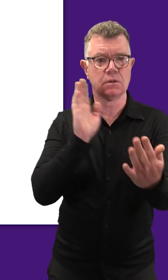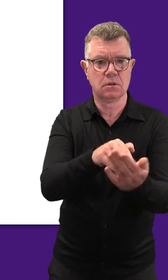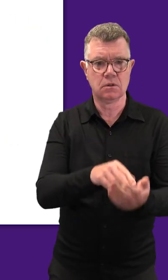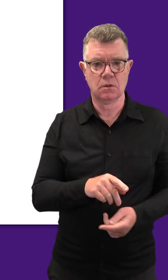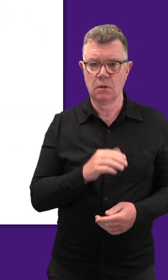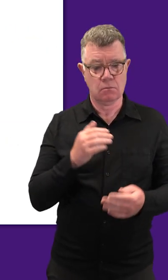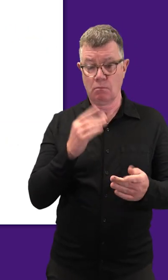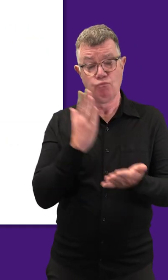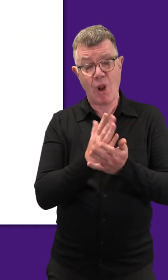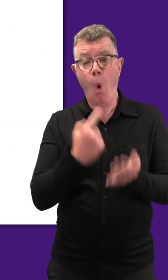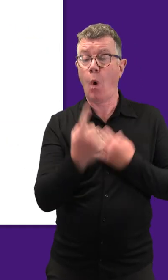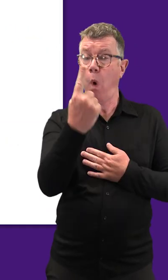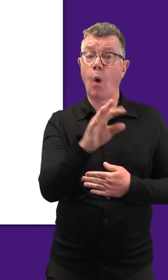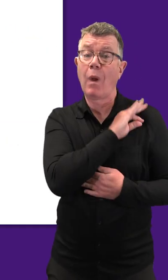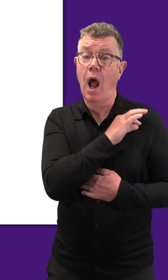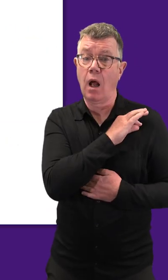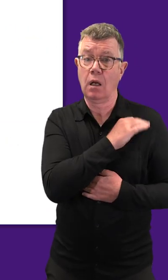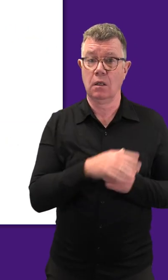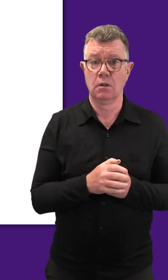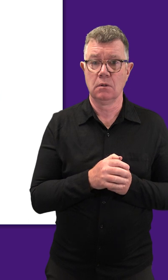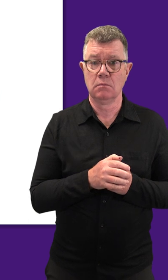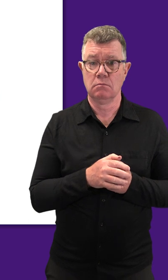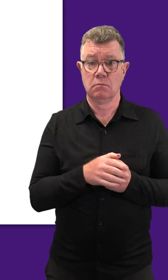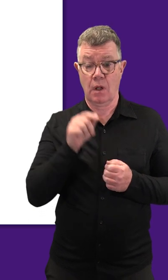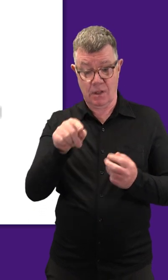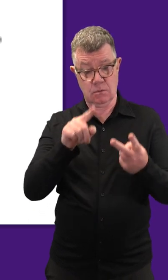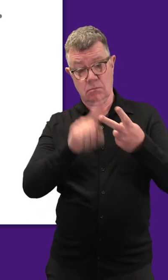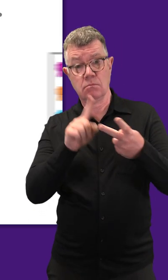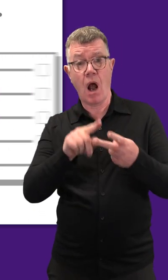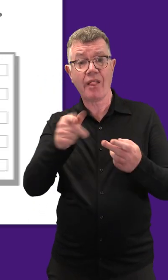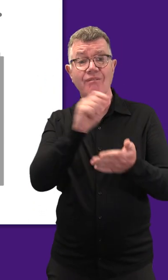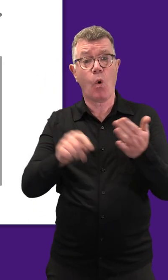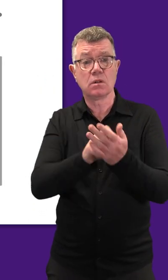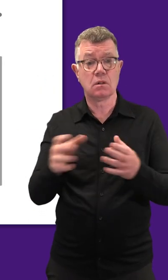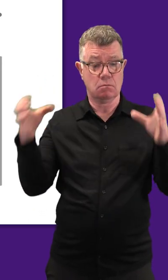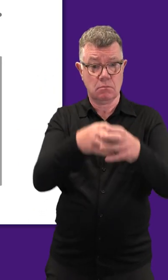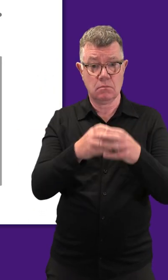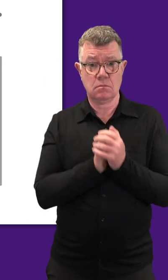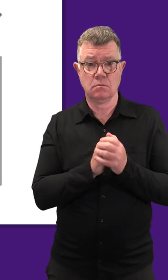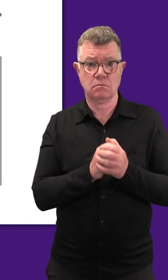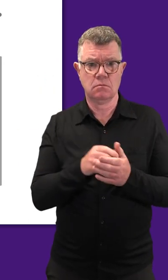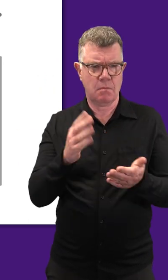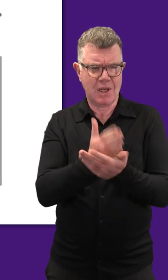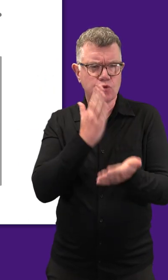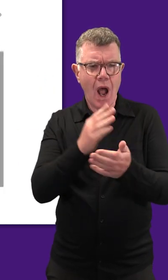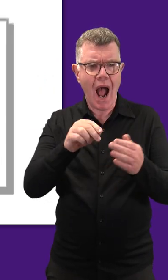is bigger, then it's still just one winner. This is where your other vote comes in.